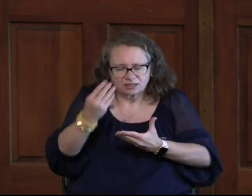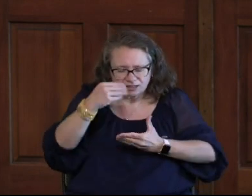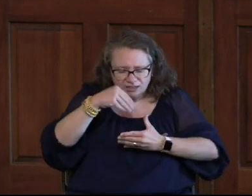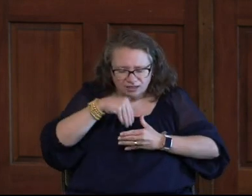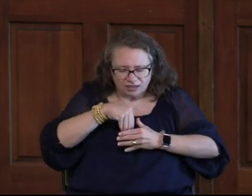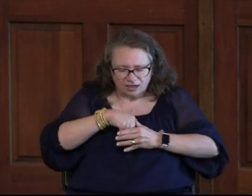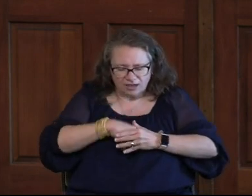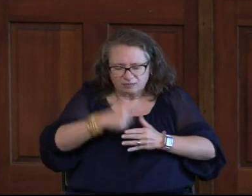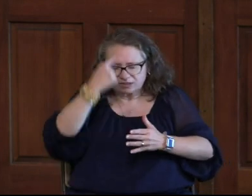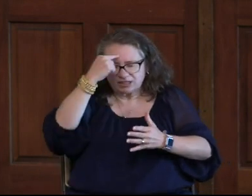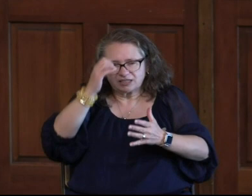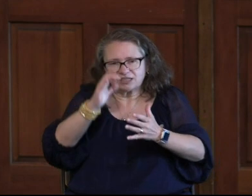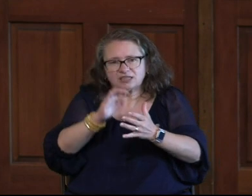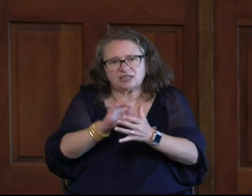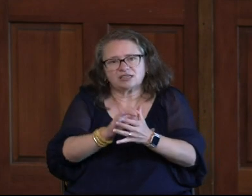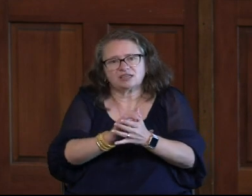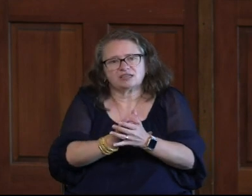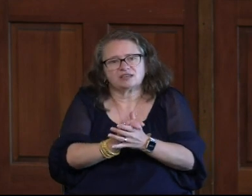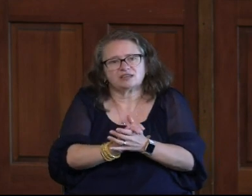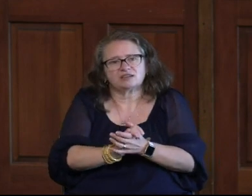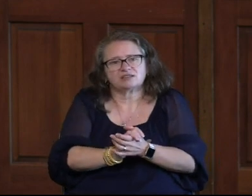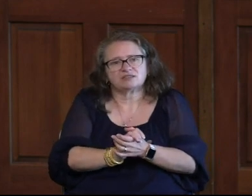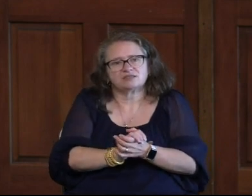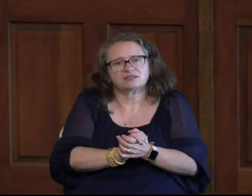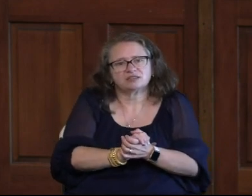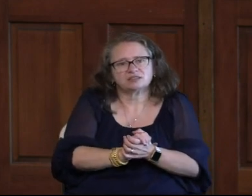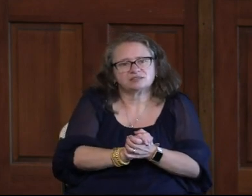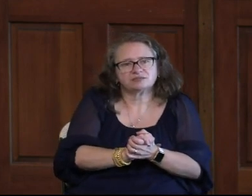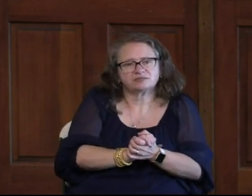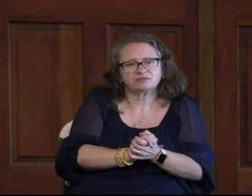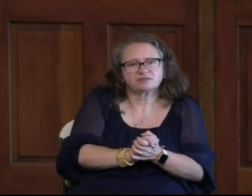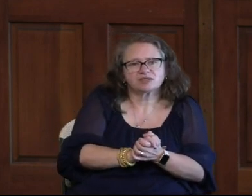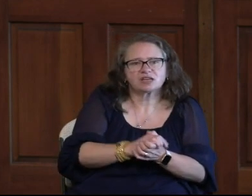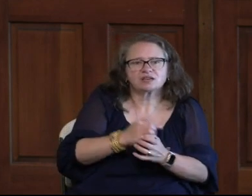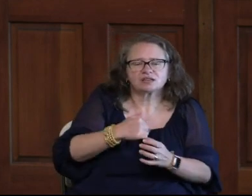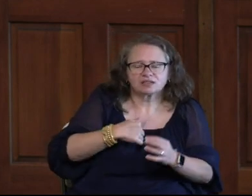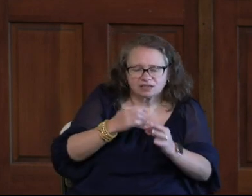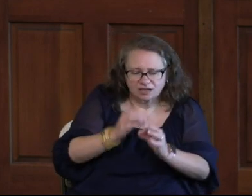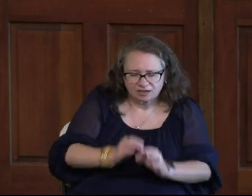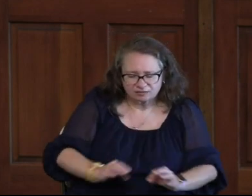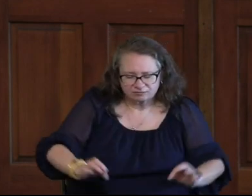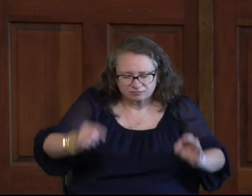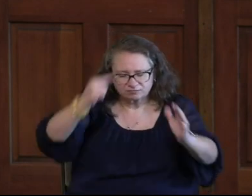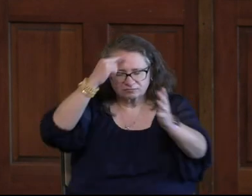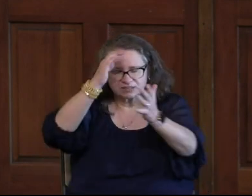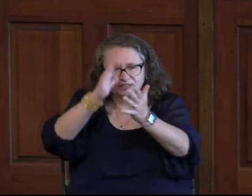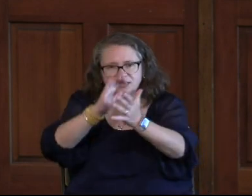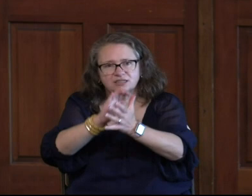oh I believe,